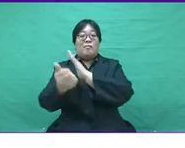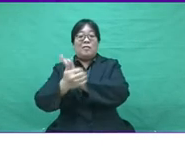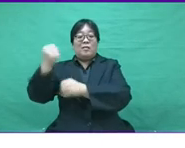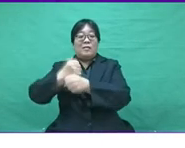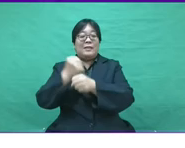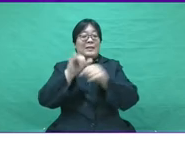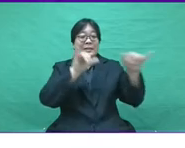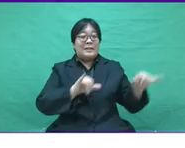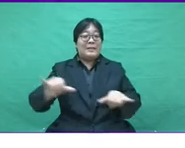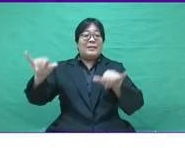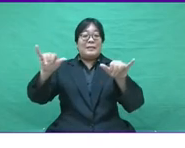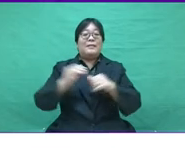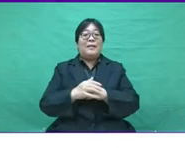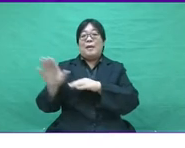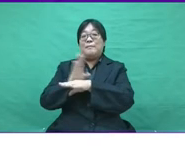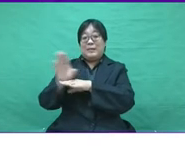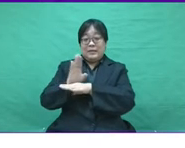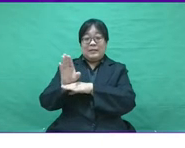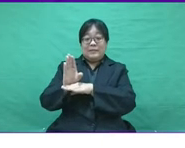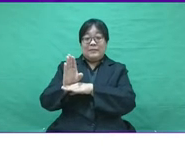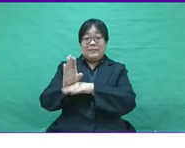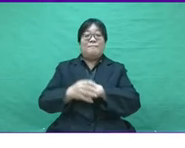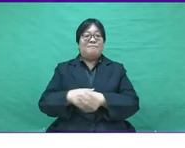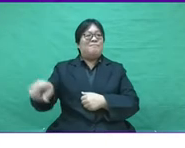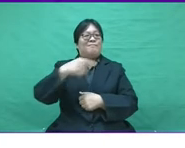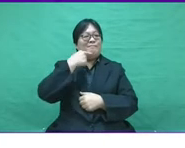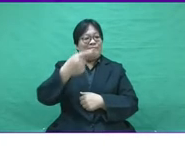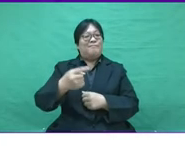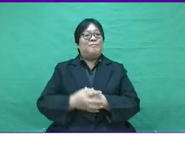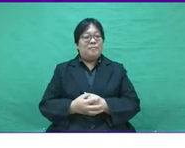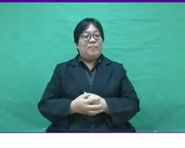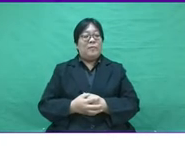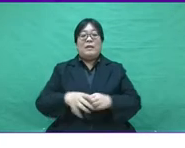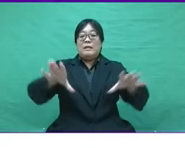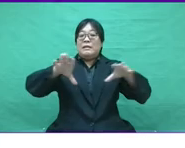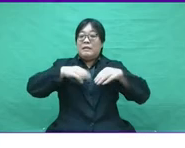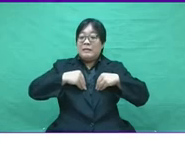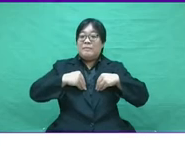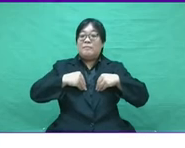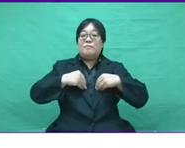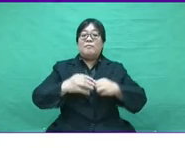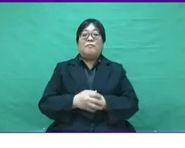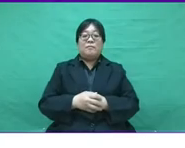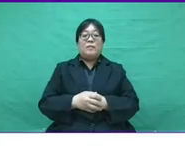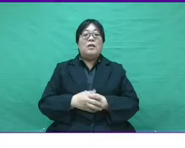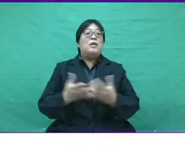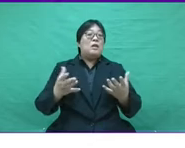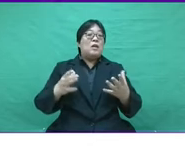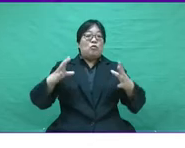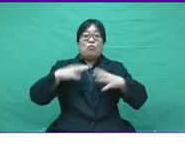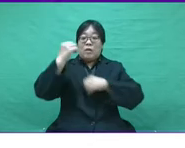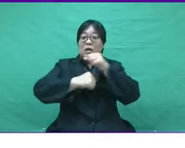two-thirds of talents working in similar enterprises saying that